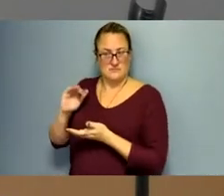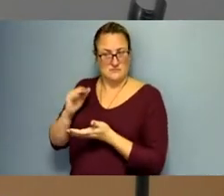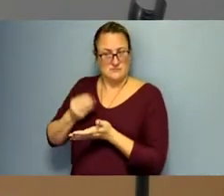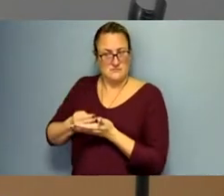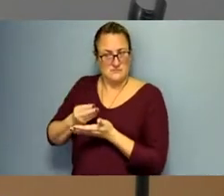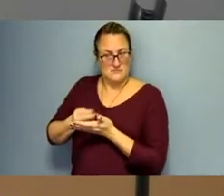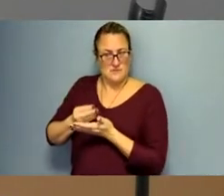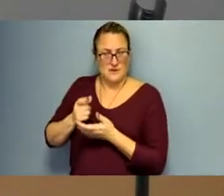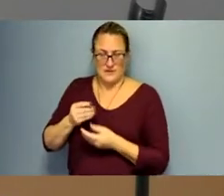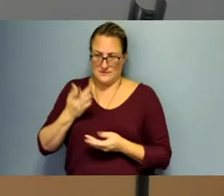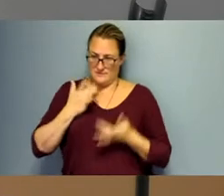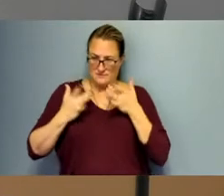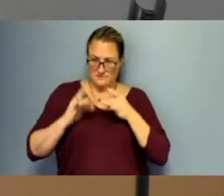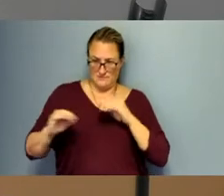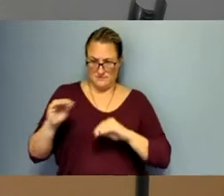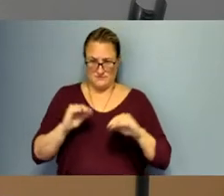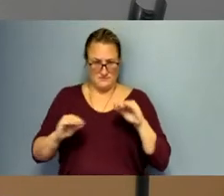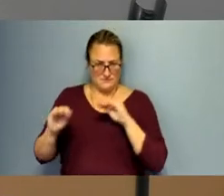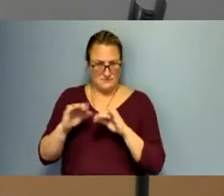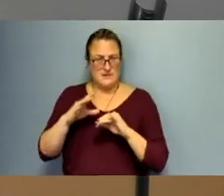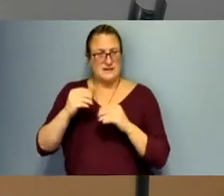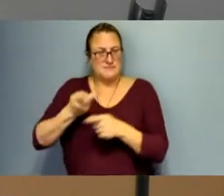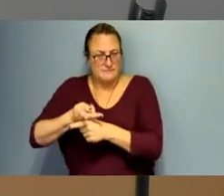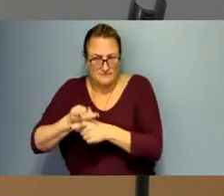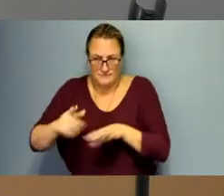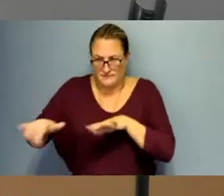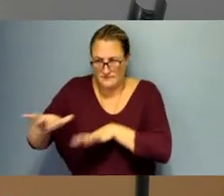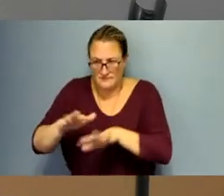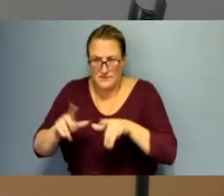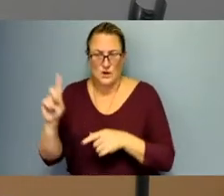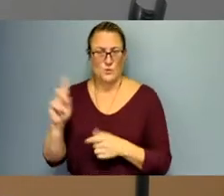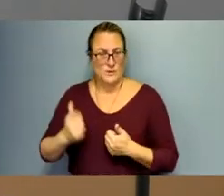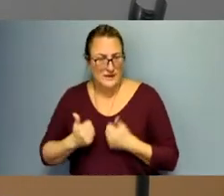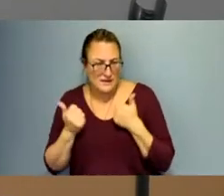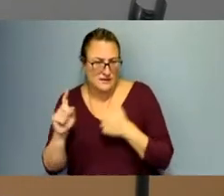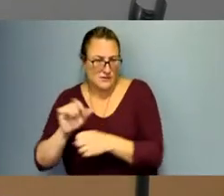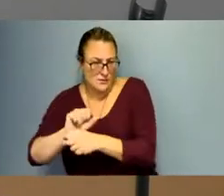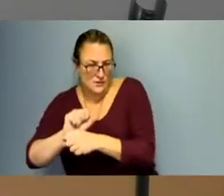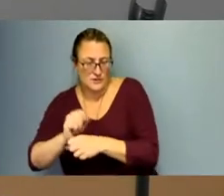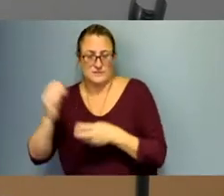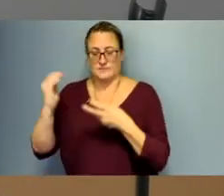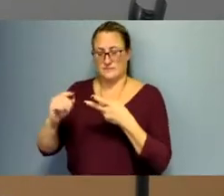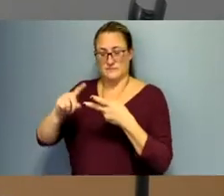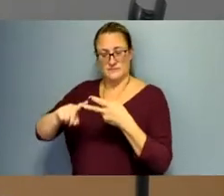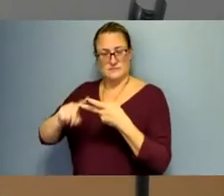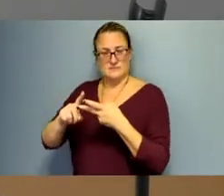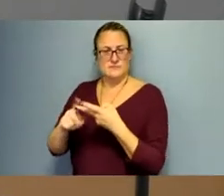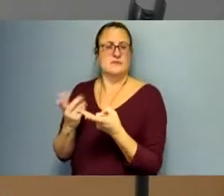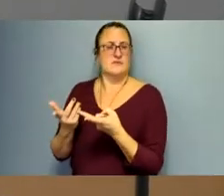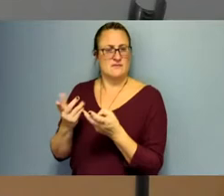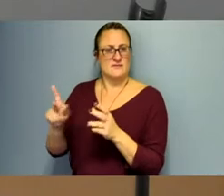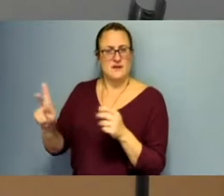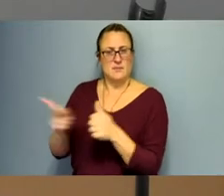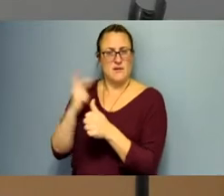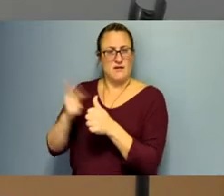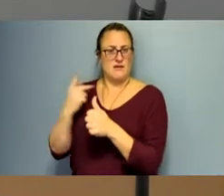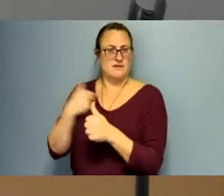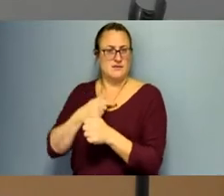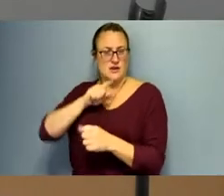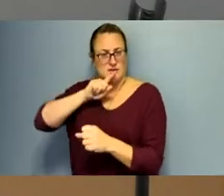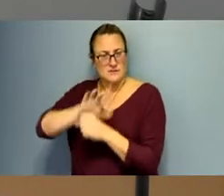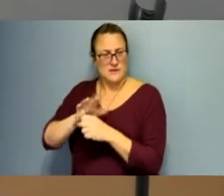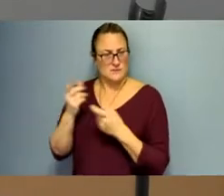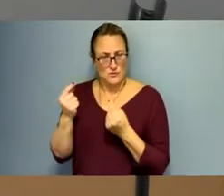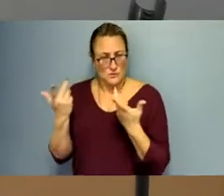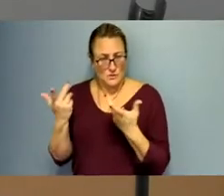work. And two, it supports and prioritizes our commitment to improving the communities around us